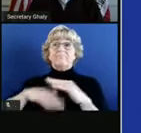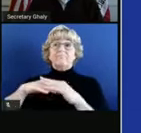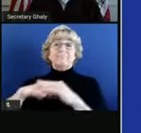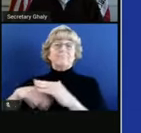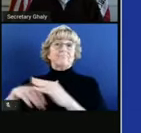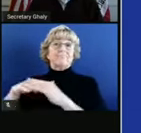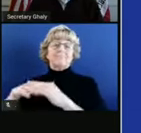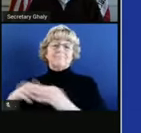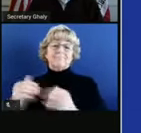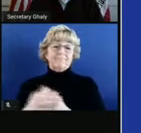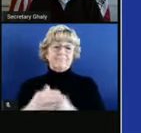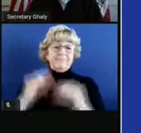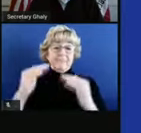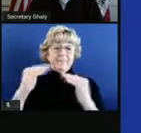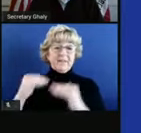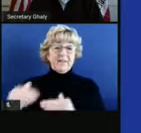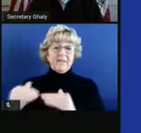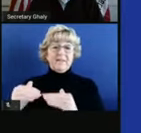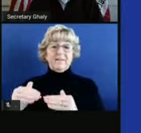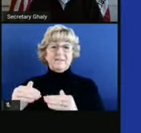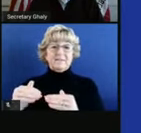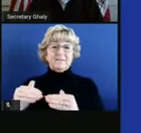degree. Next slide, please.